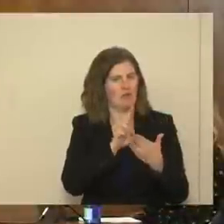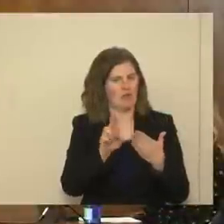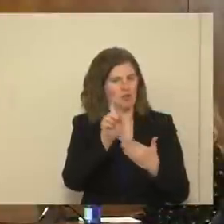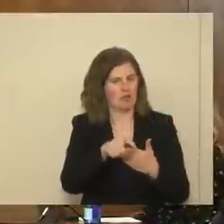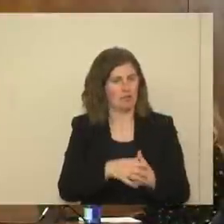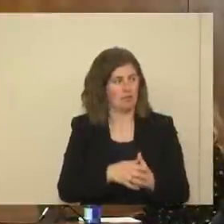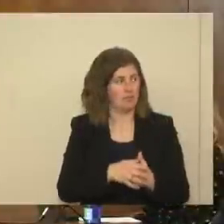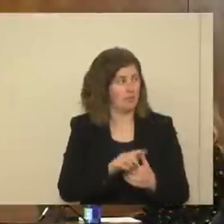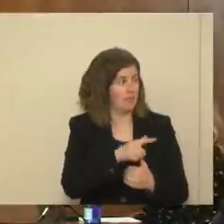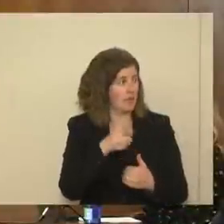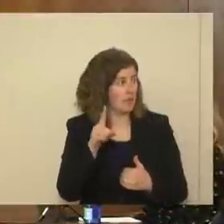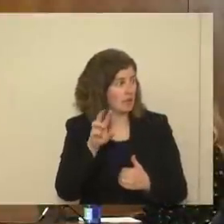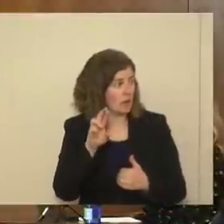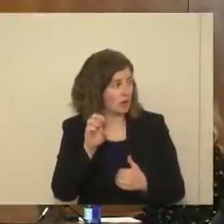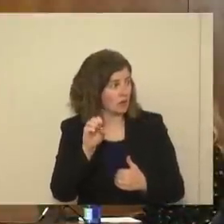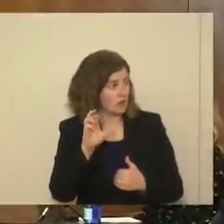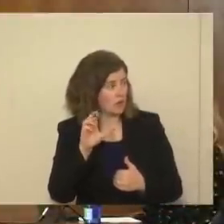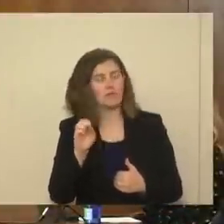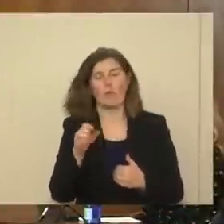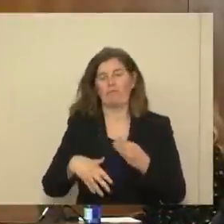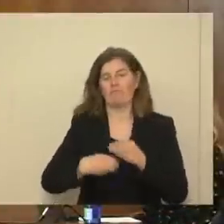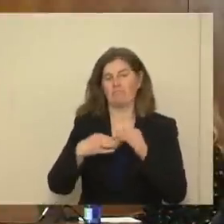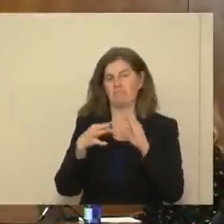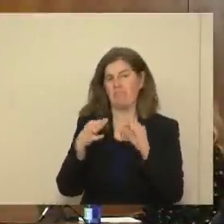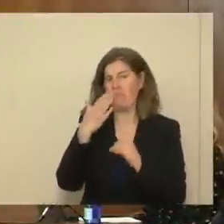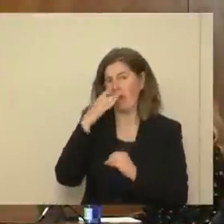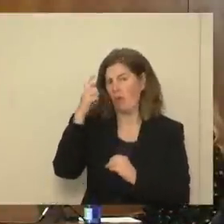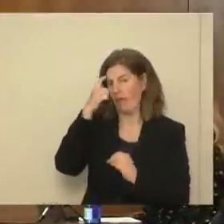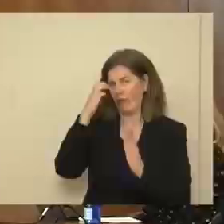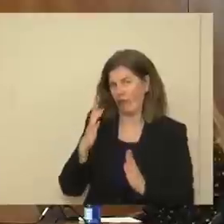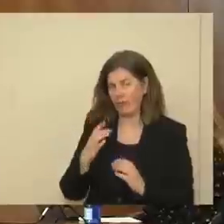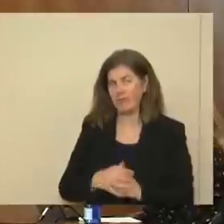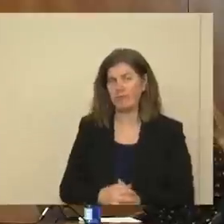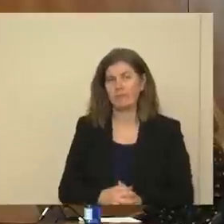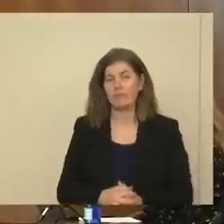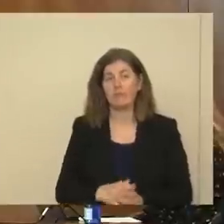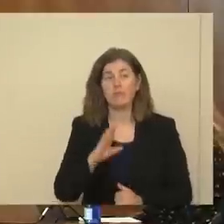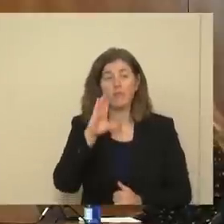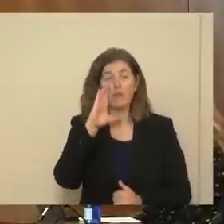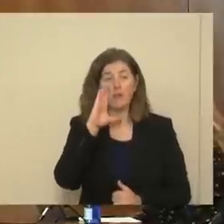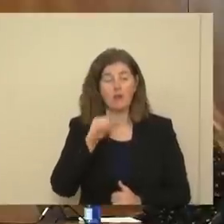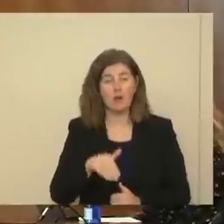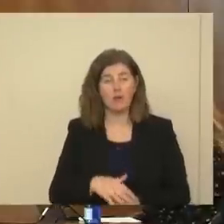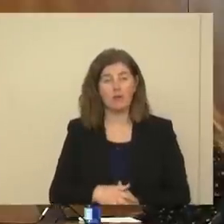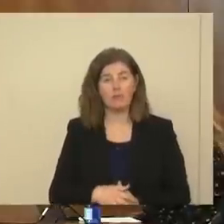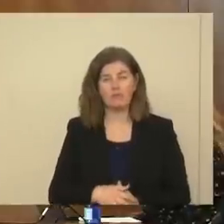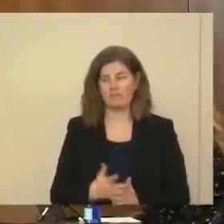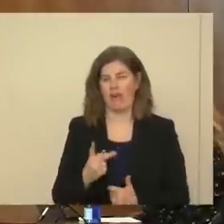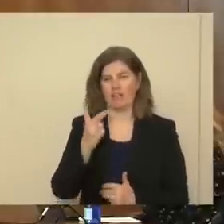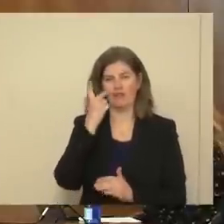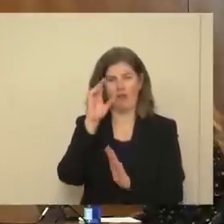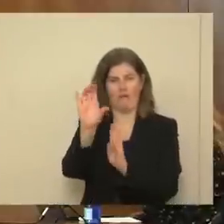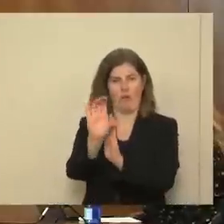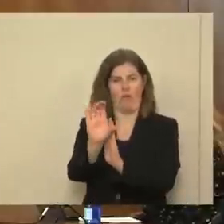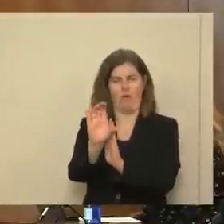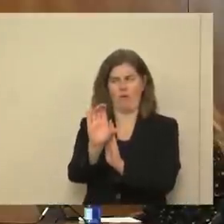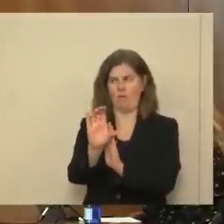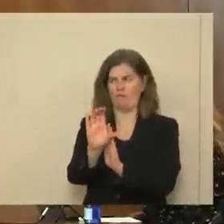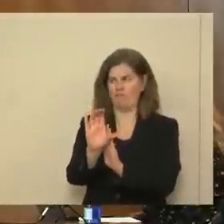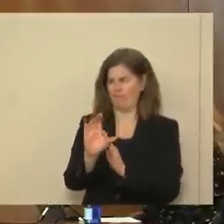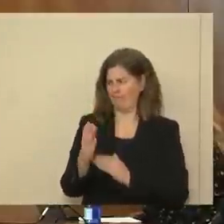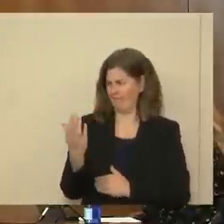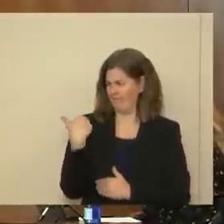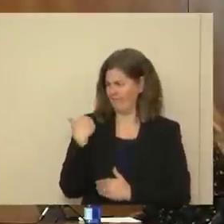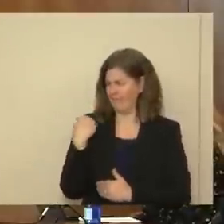Oh, Dr. Scrace. Just one quick comment. Thanks, Governor. You know, I saw a photo in June, I